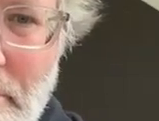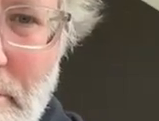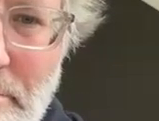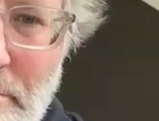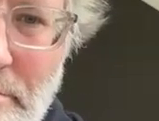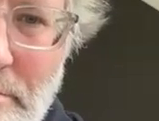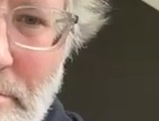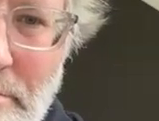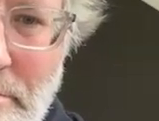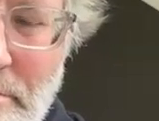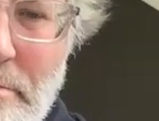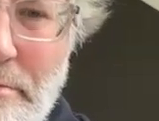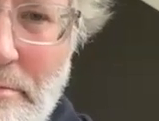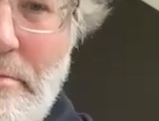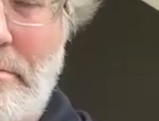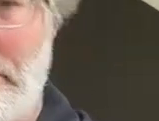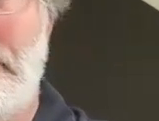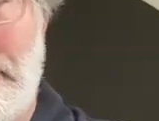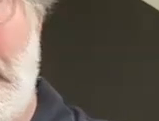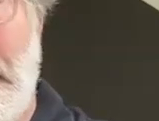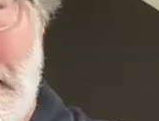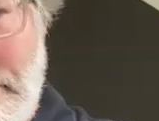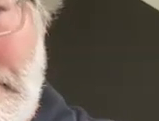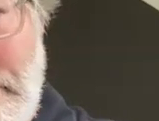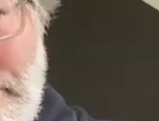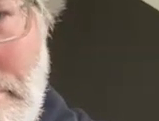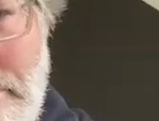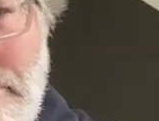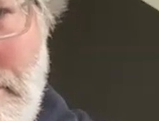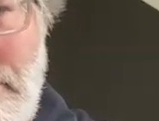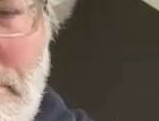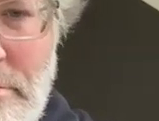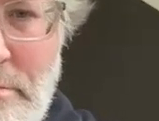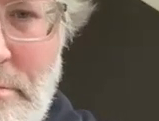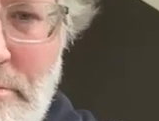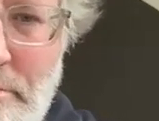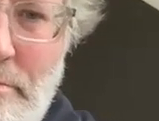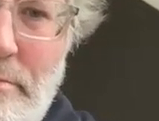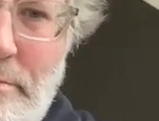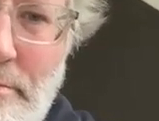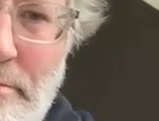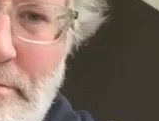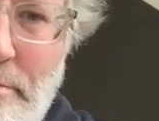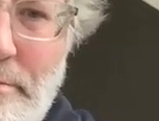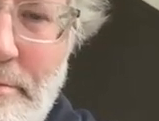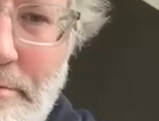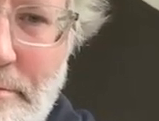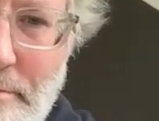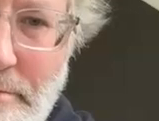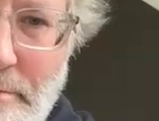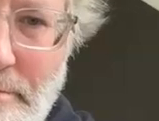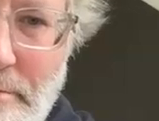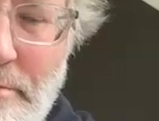what i've tried to do lately with with some a step like this is i use these small consumer oriented actions to